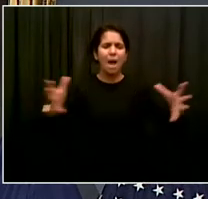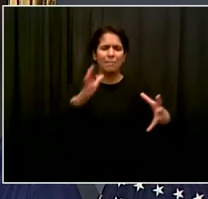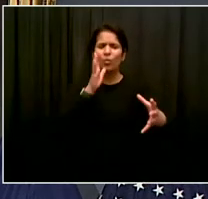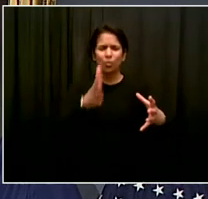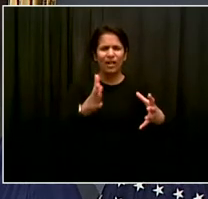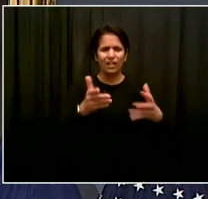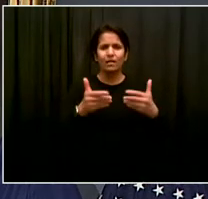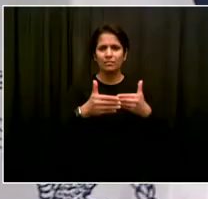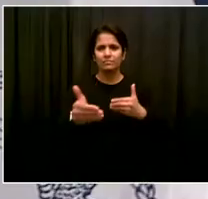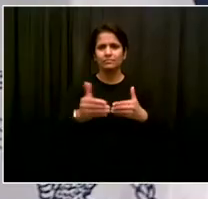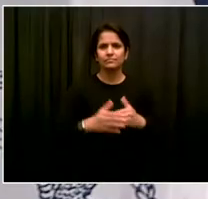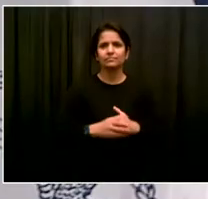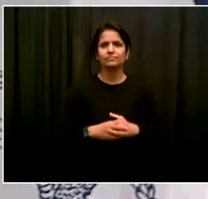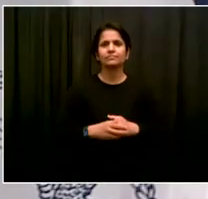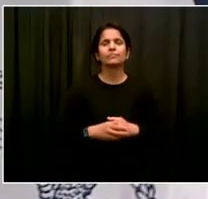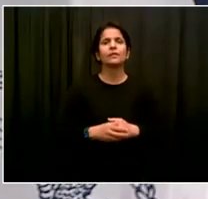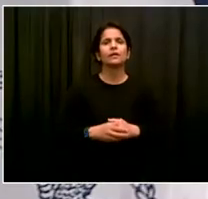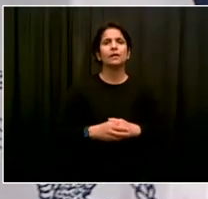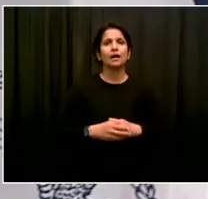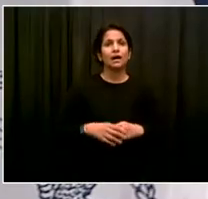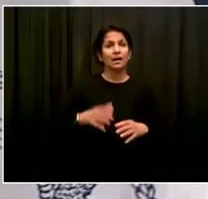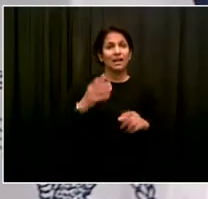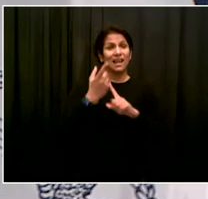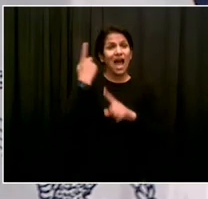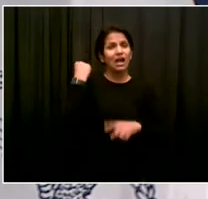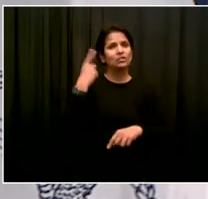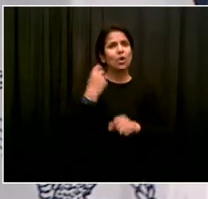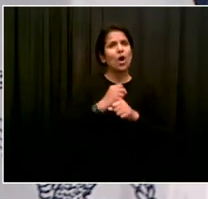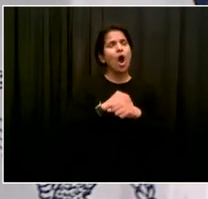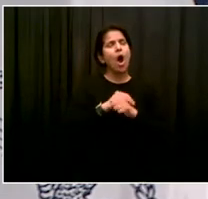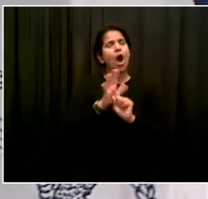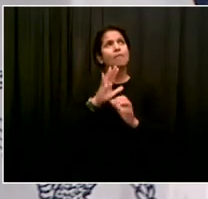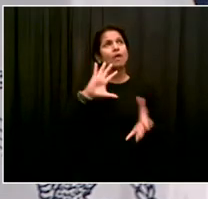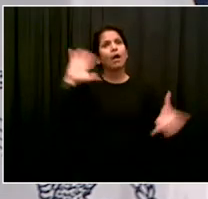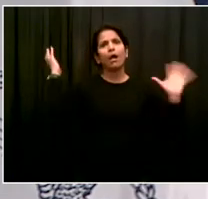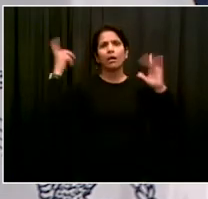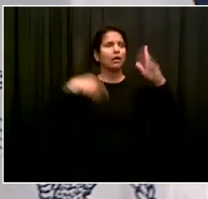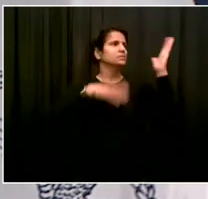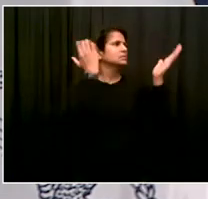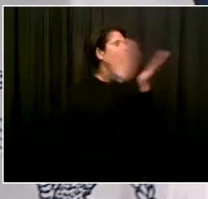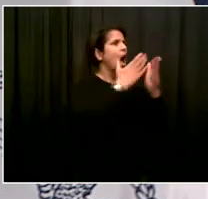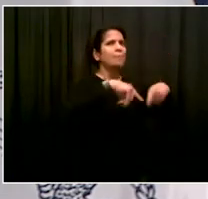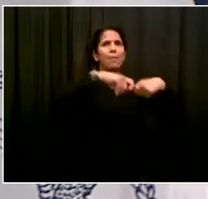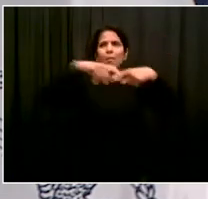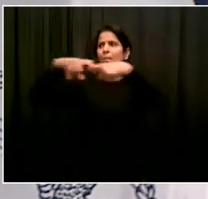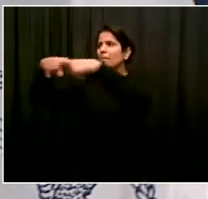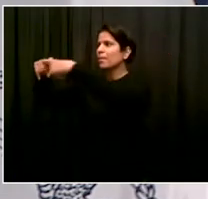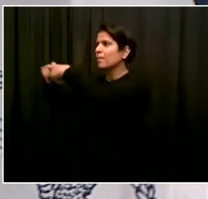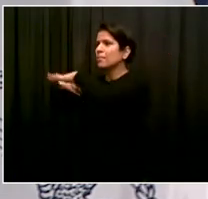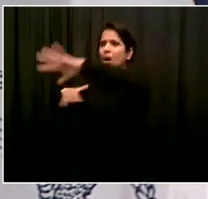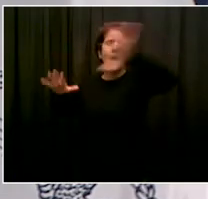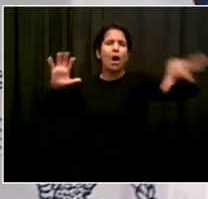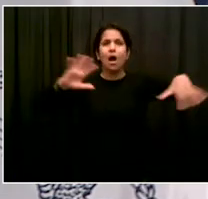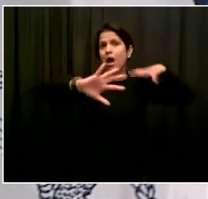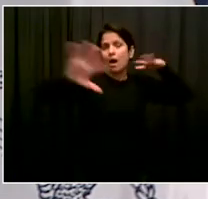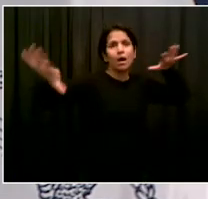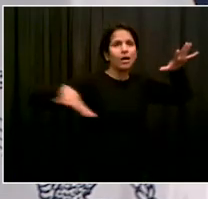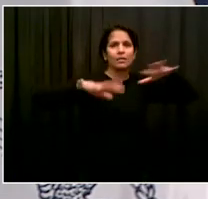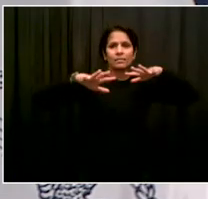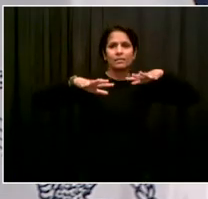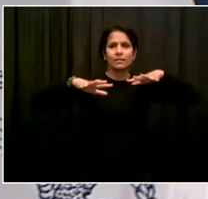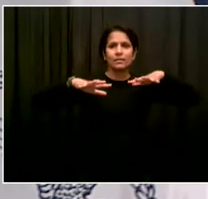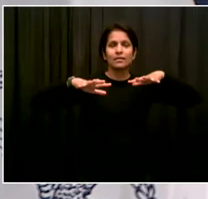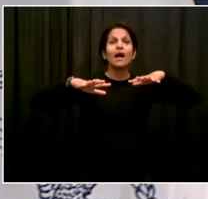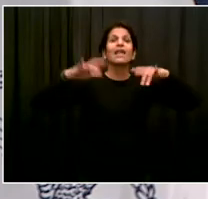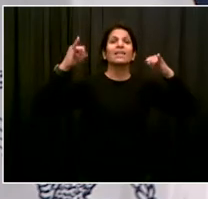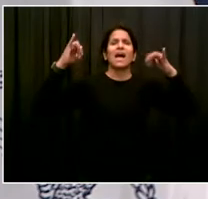much was disrupted and people were just trying to make sense of so many challenges, plus the budget crisis we were going